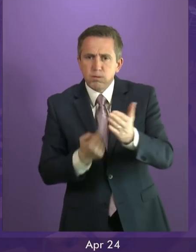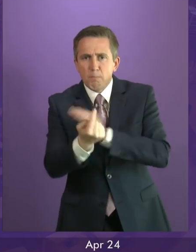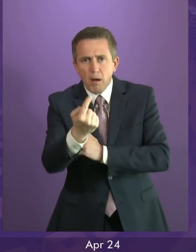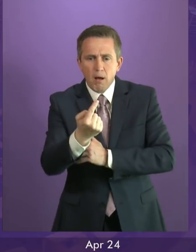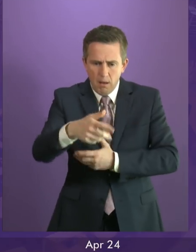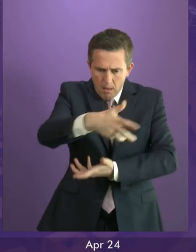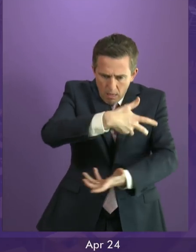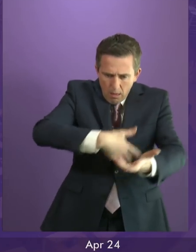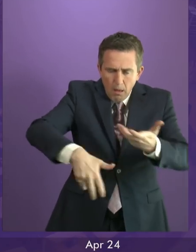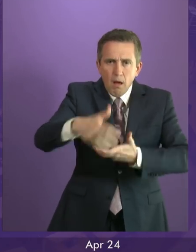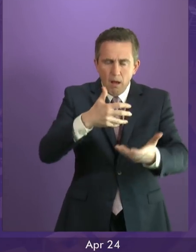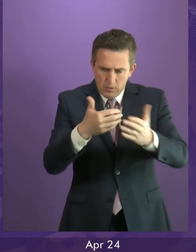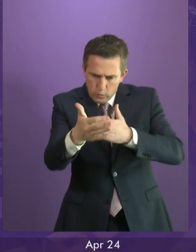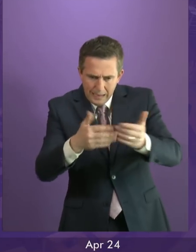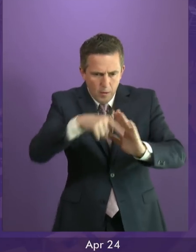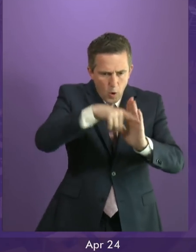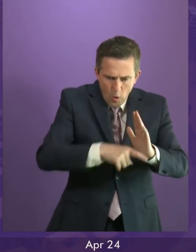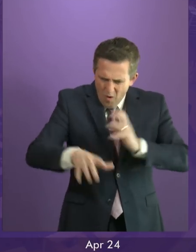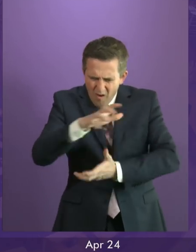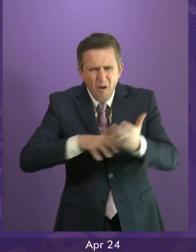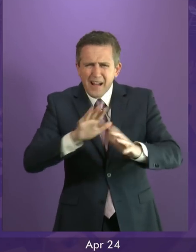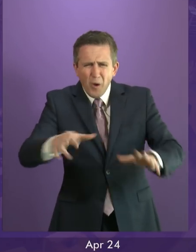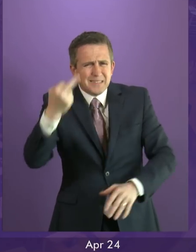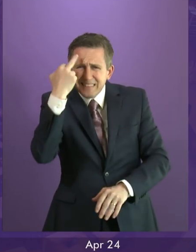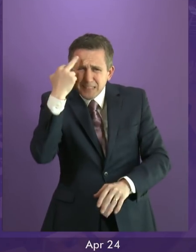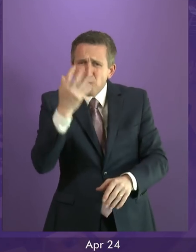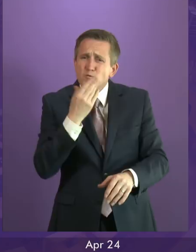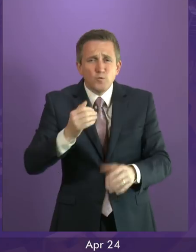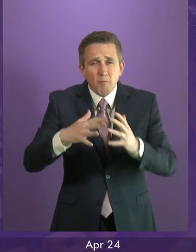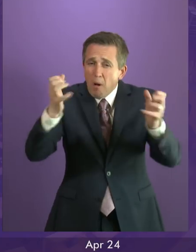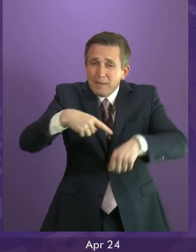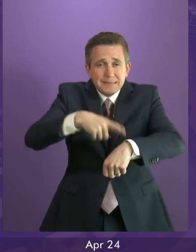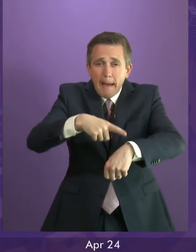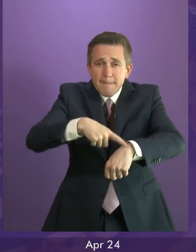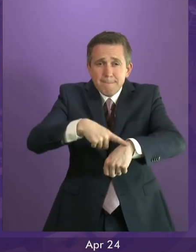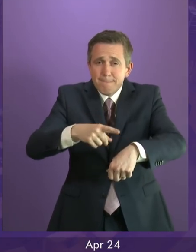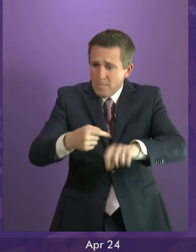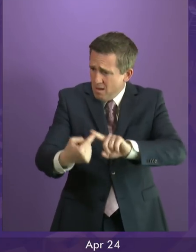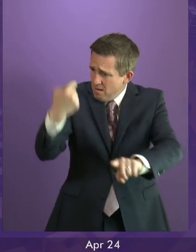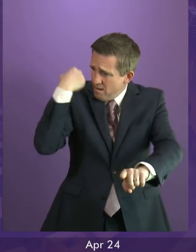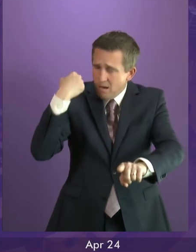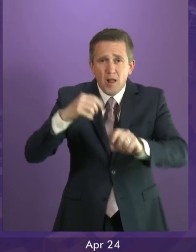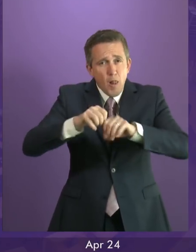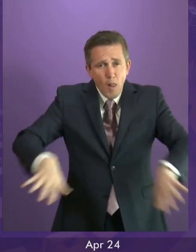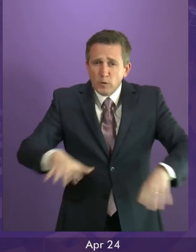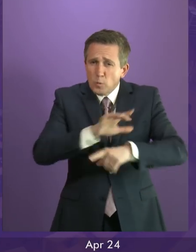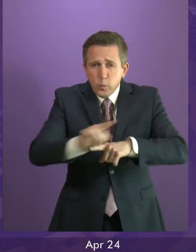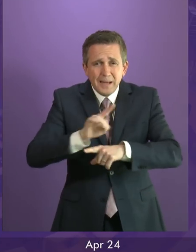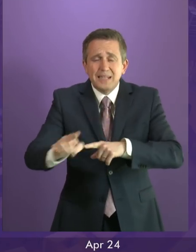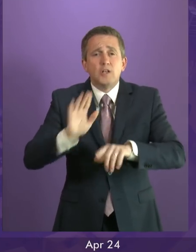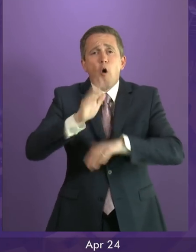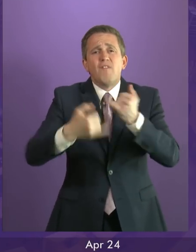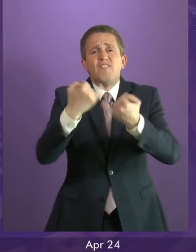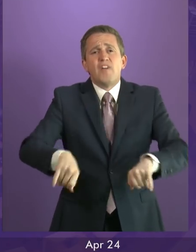competence and constitutional process, a sensible use of parliamentary time? We lost weeks over the failed continuity bill.